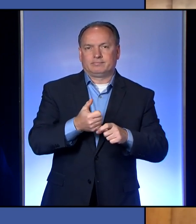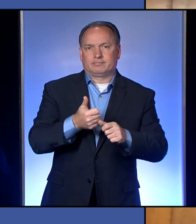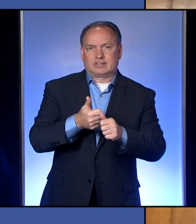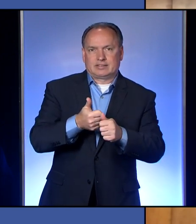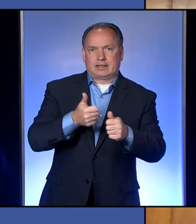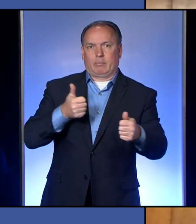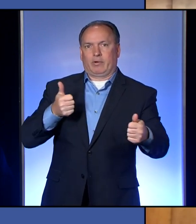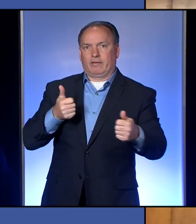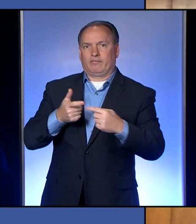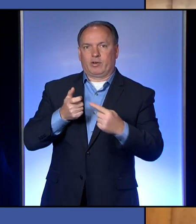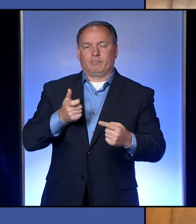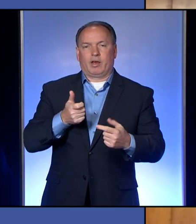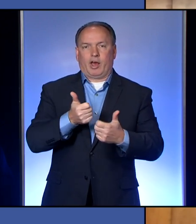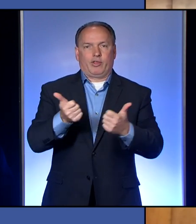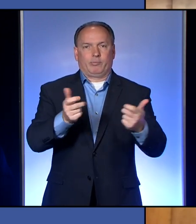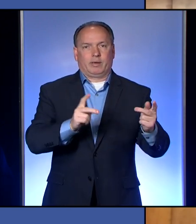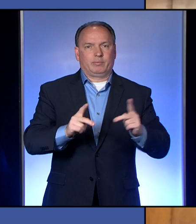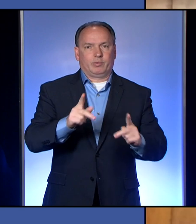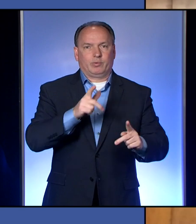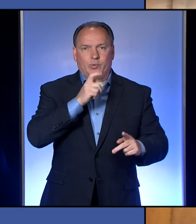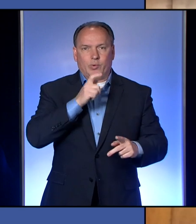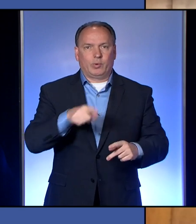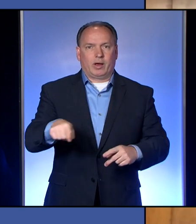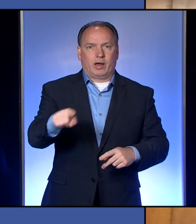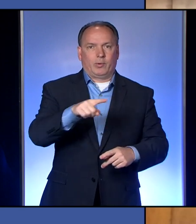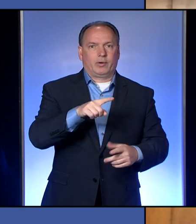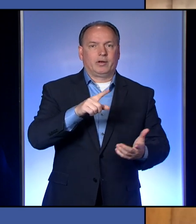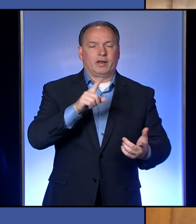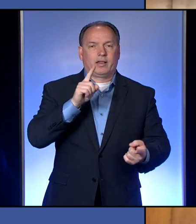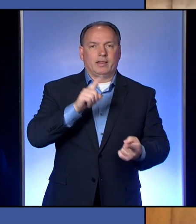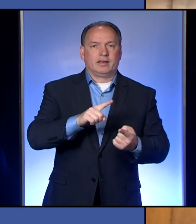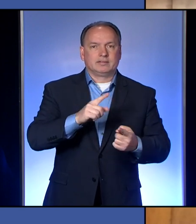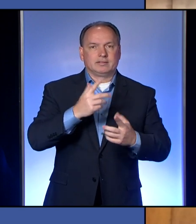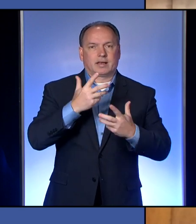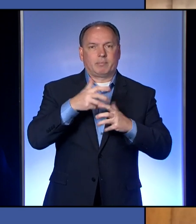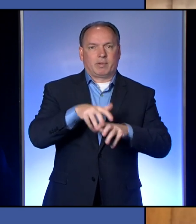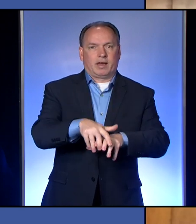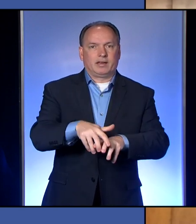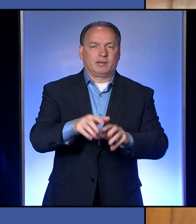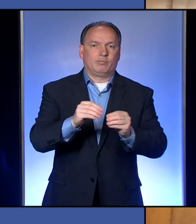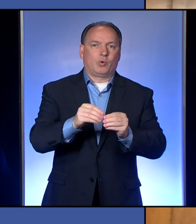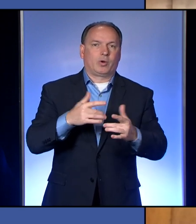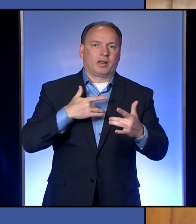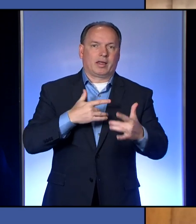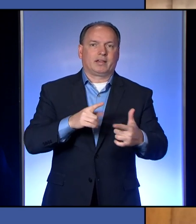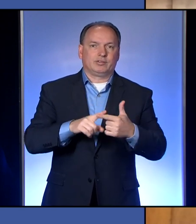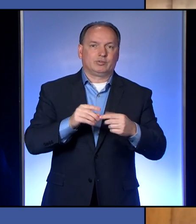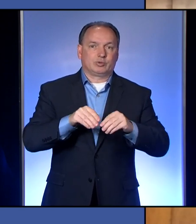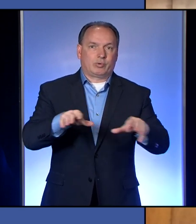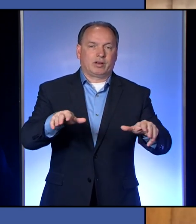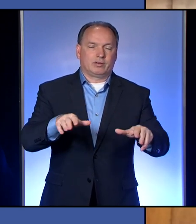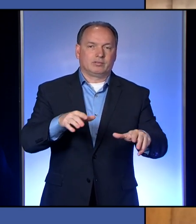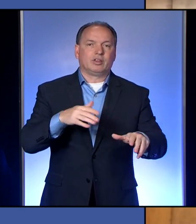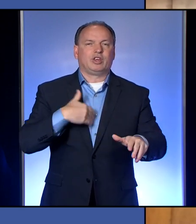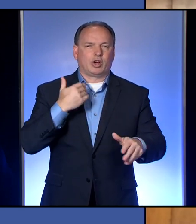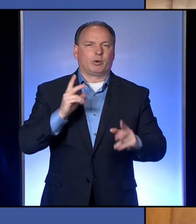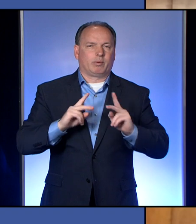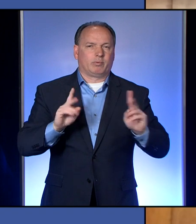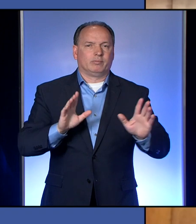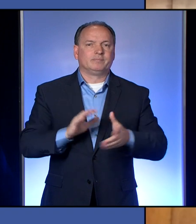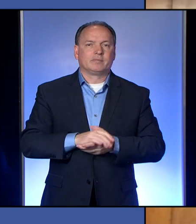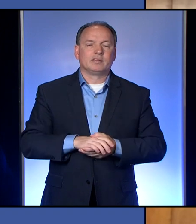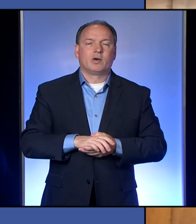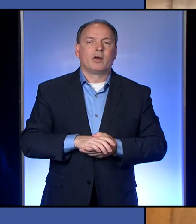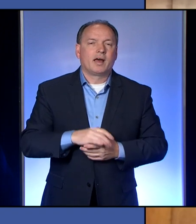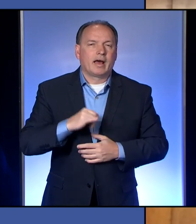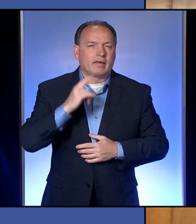from the people who are less compliant and more likely to spread it, which are the younger people. So